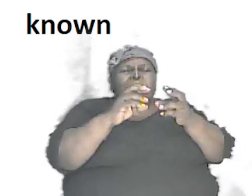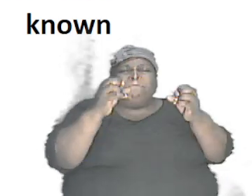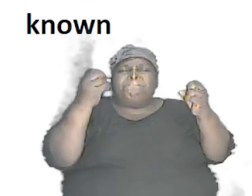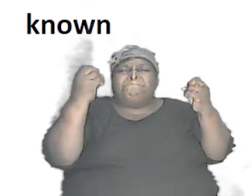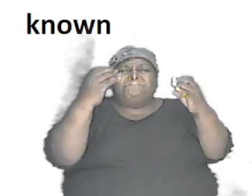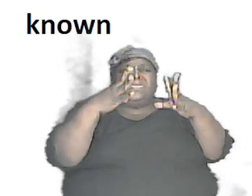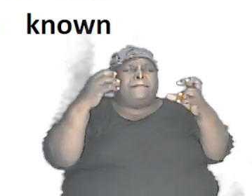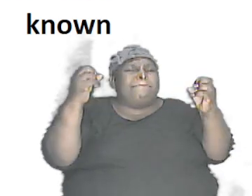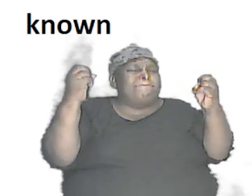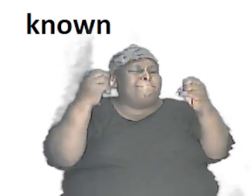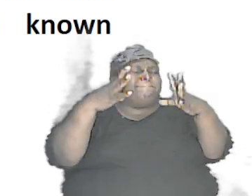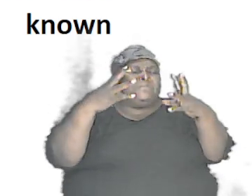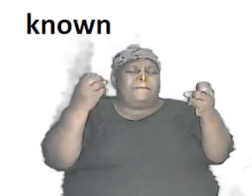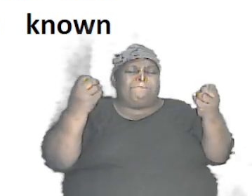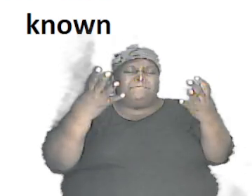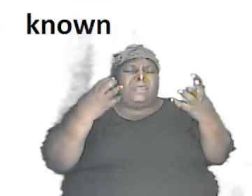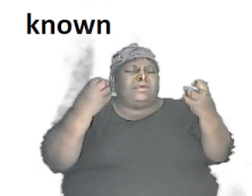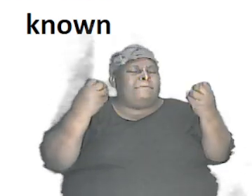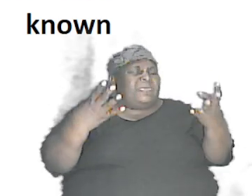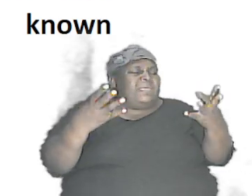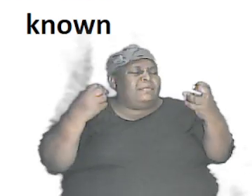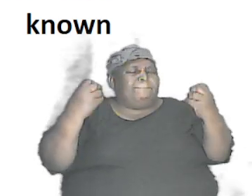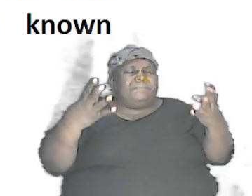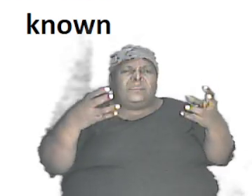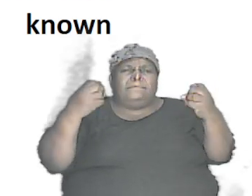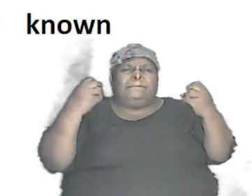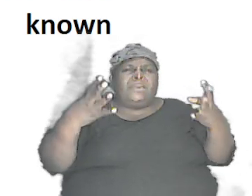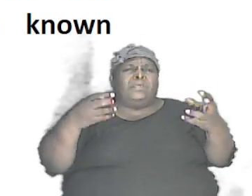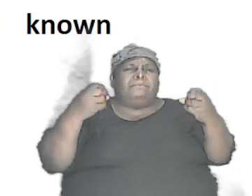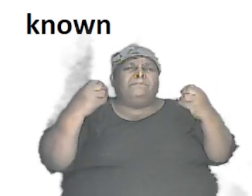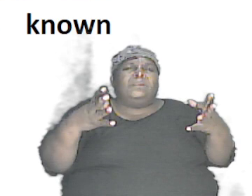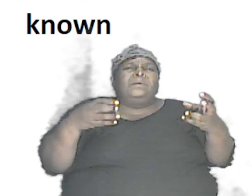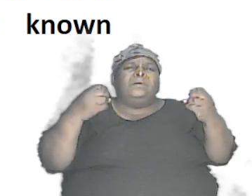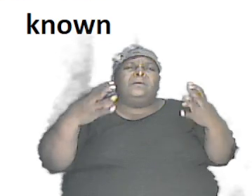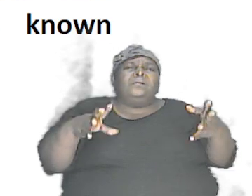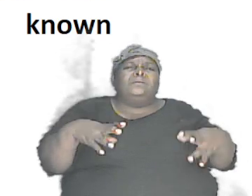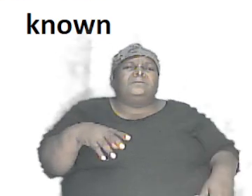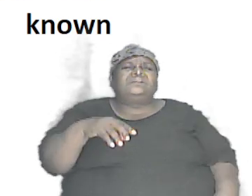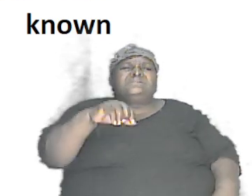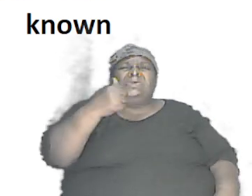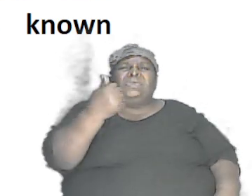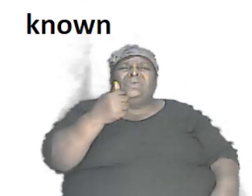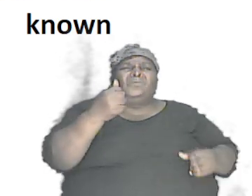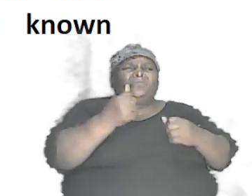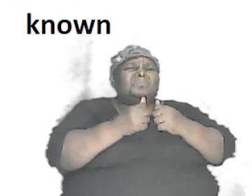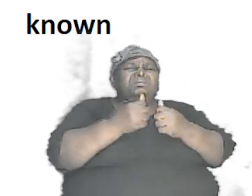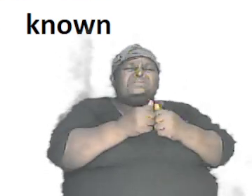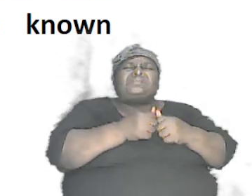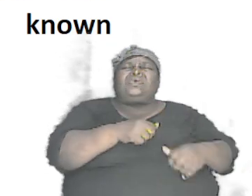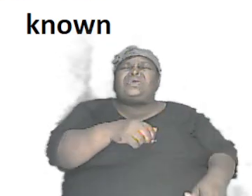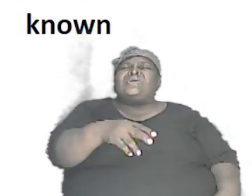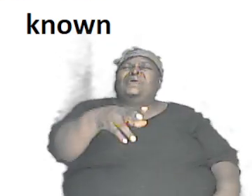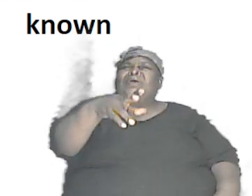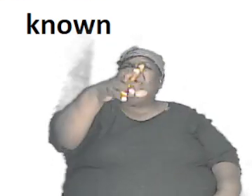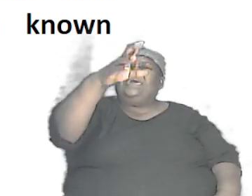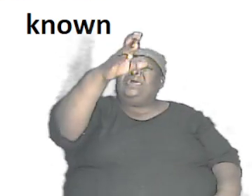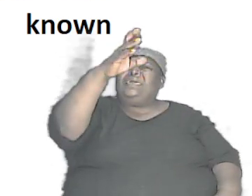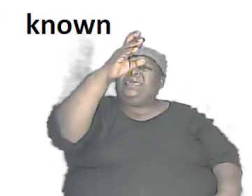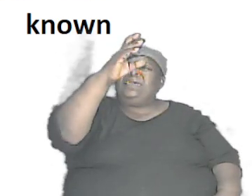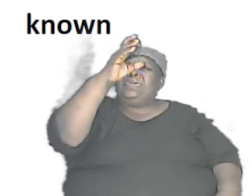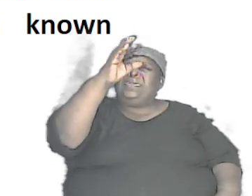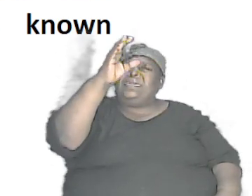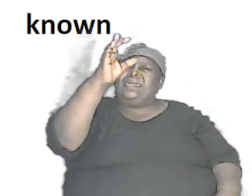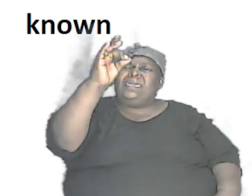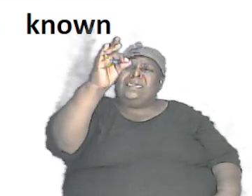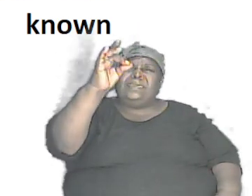number bigger than billions it is zillions the number is just massive just imagine 10 with 80 zeros behind it I